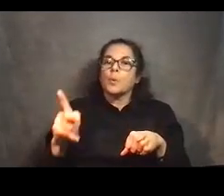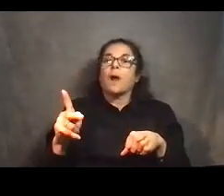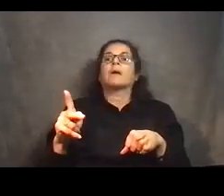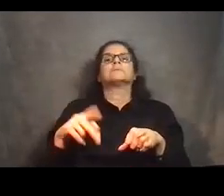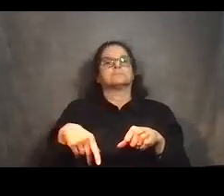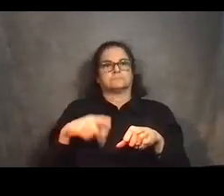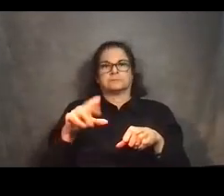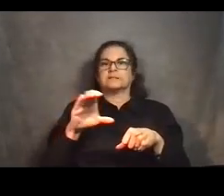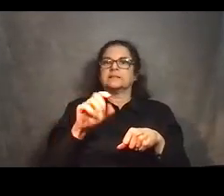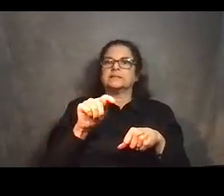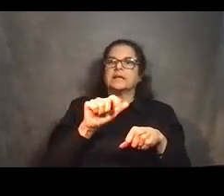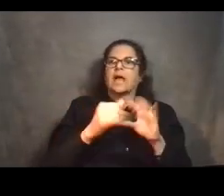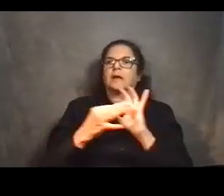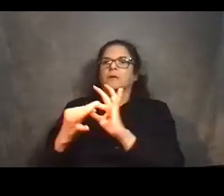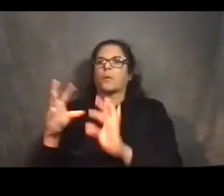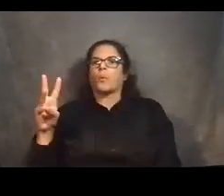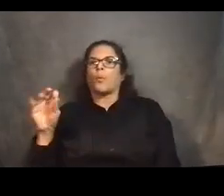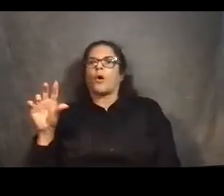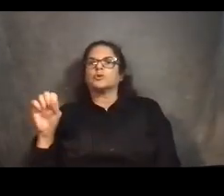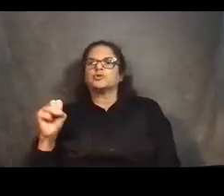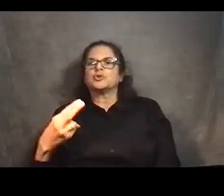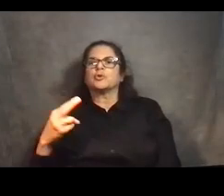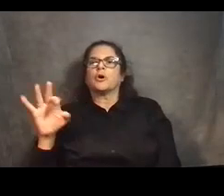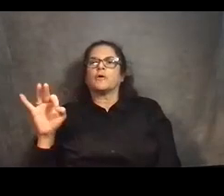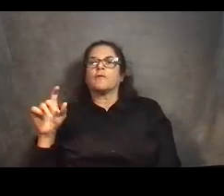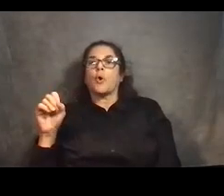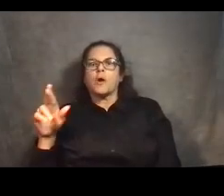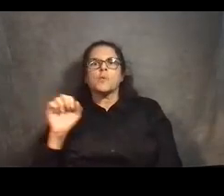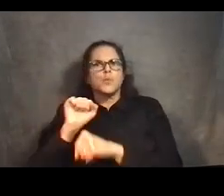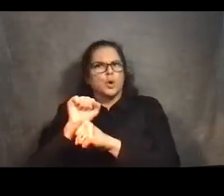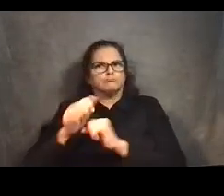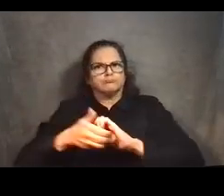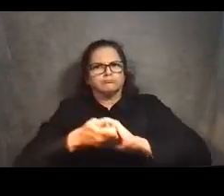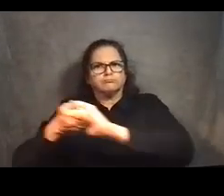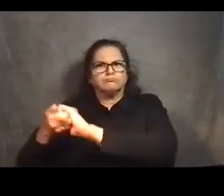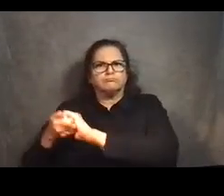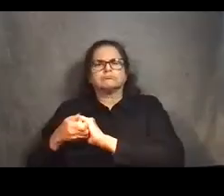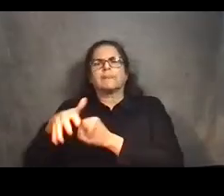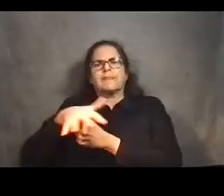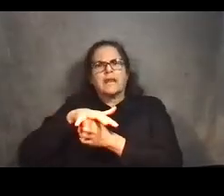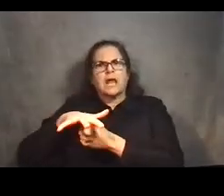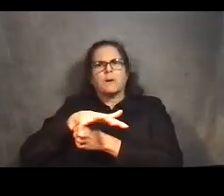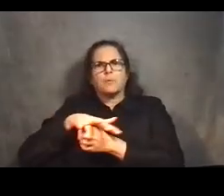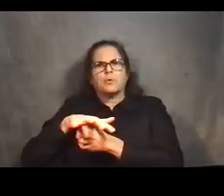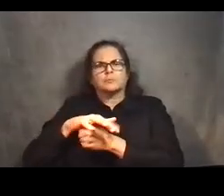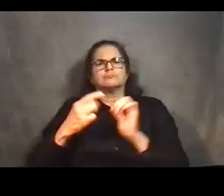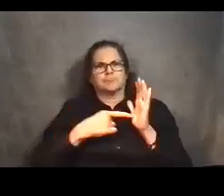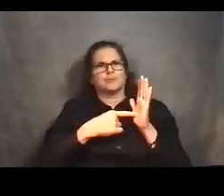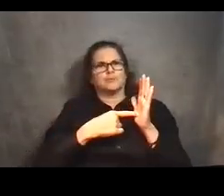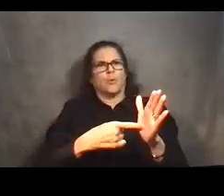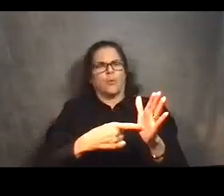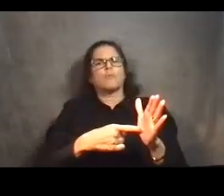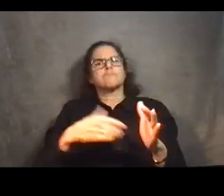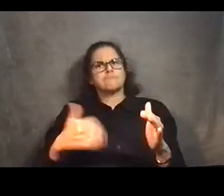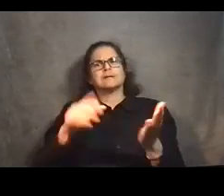closely with the neighborhood stakeholders to make sure that this station design was reflected, characters, I'm sorry, but this station's